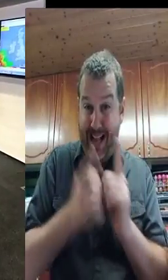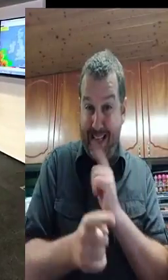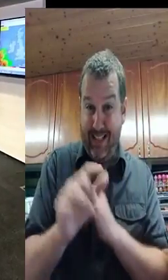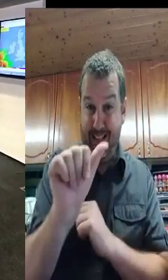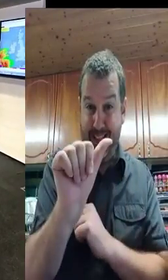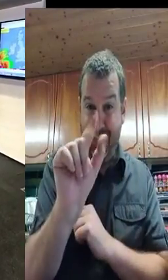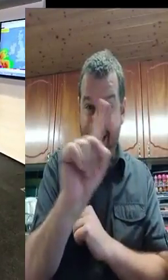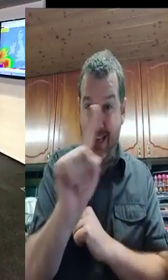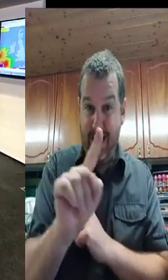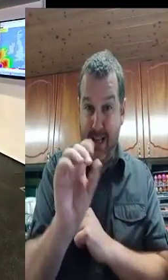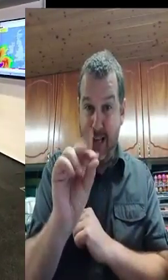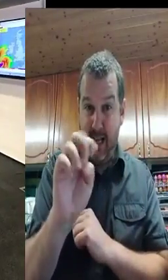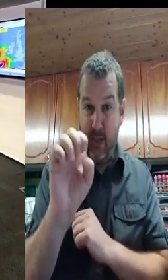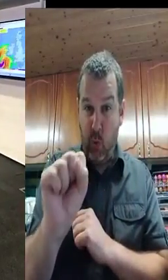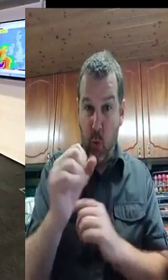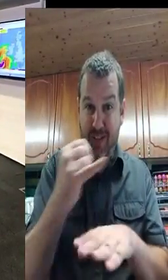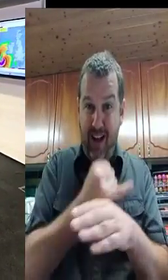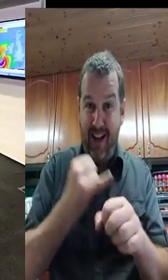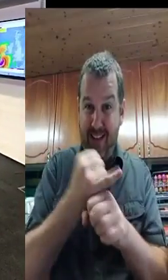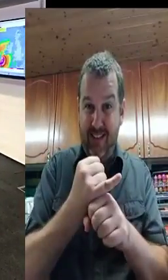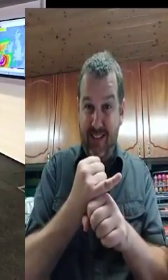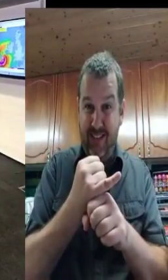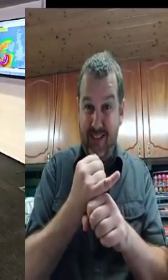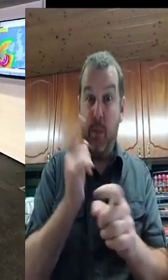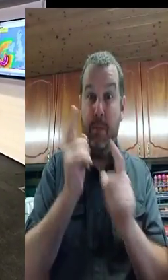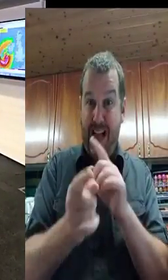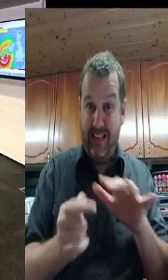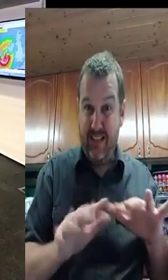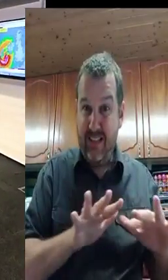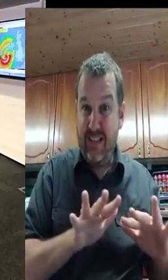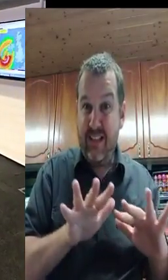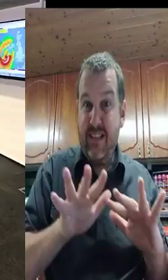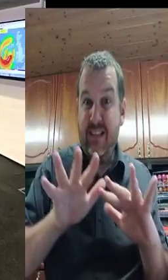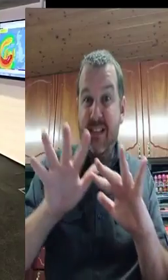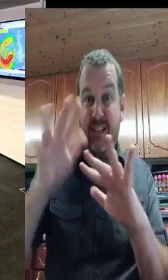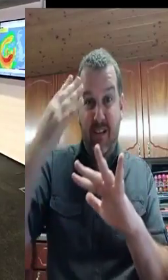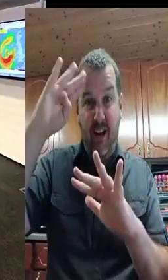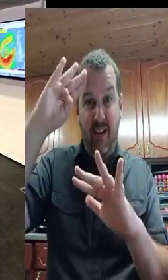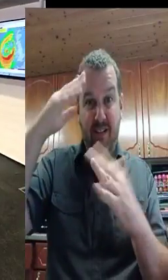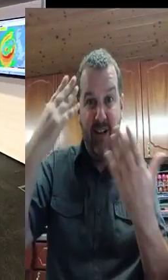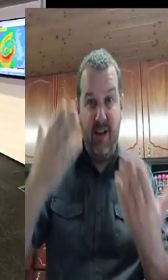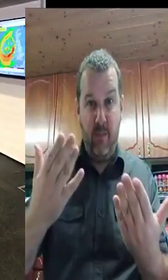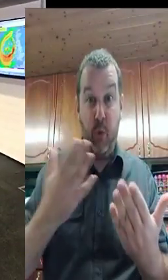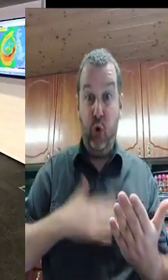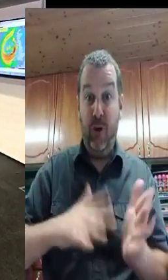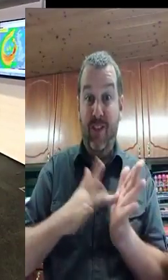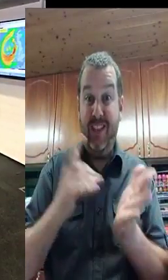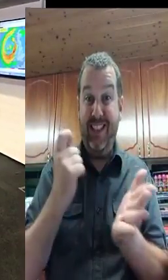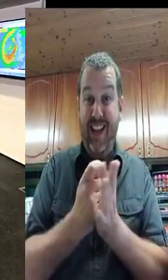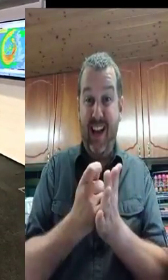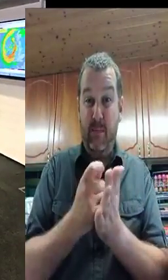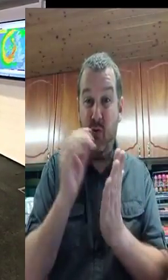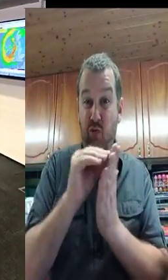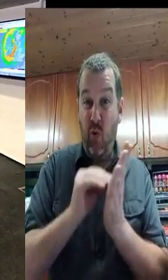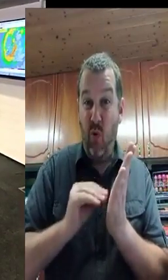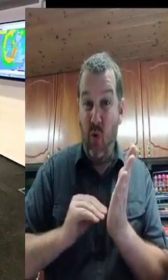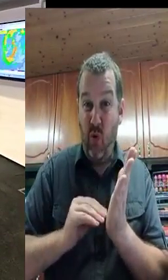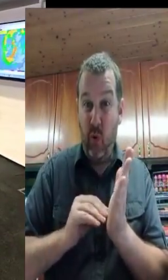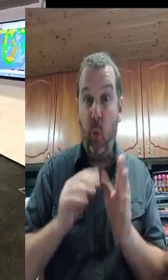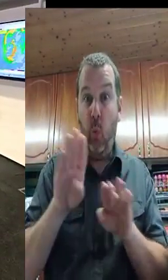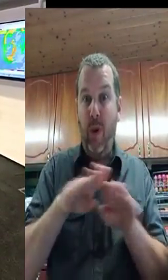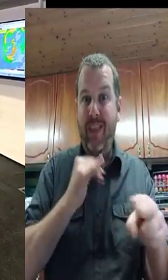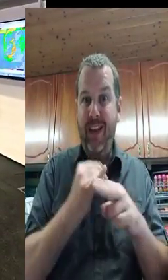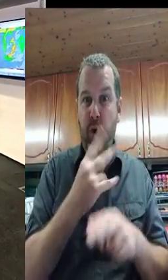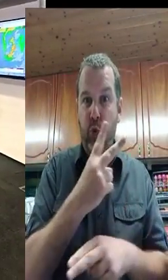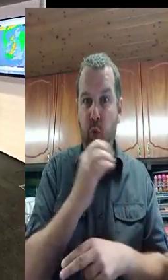westwards. And, as they meet the very hot tropical oceans in the Caribbean, with you need a minimum sea temperature of